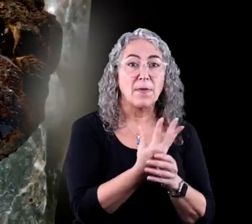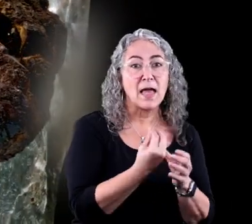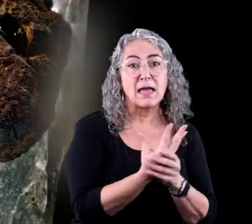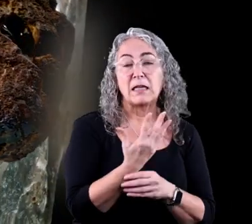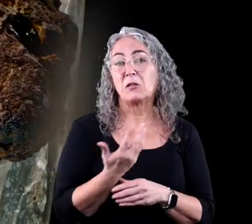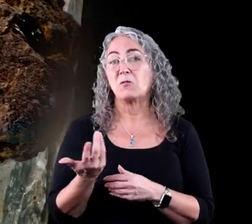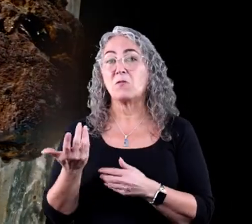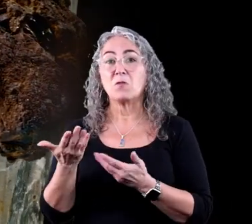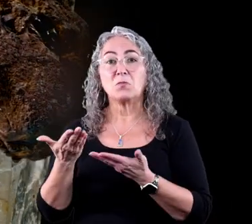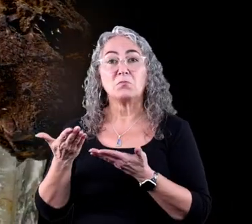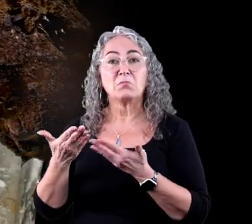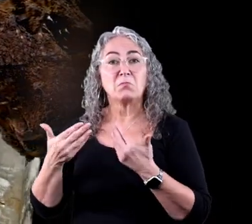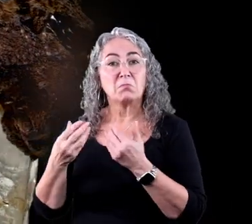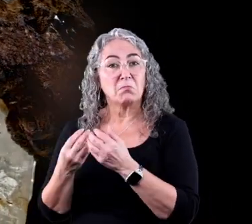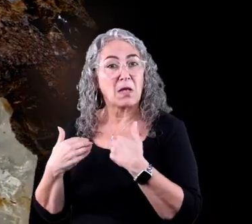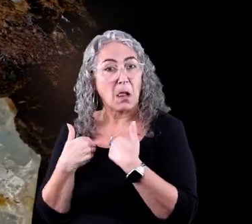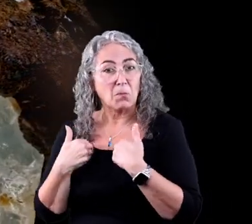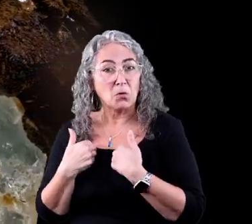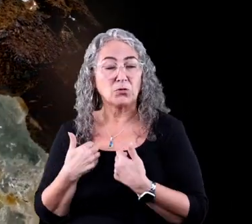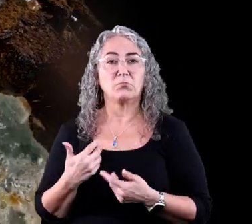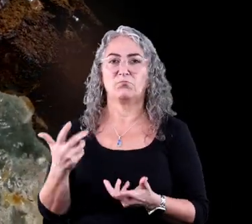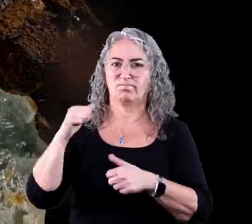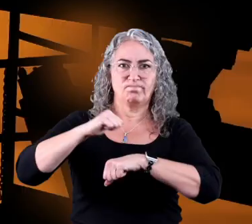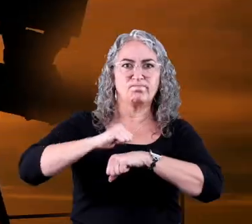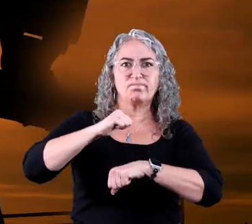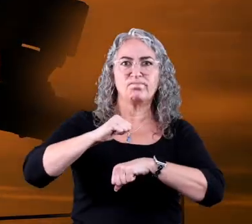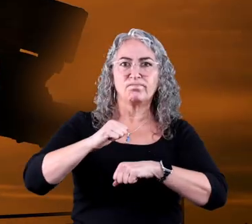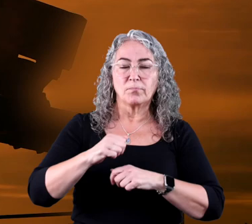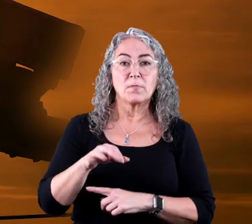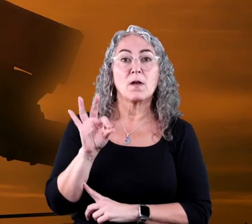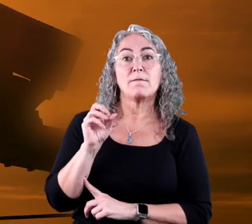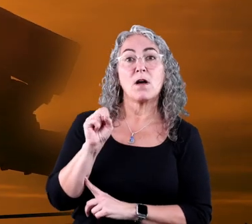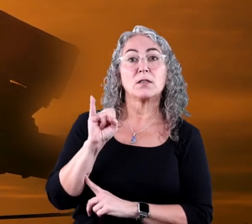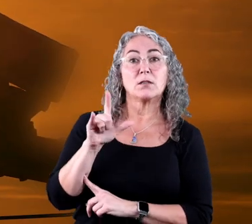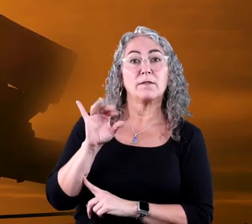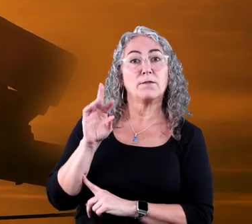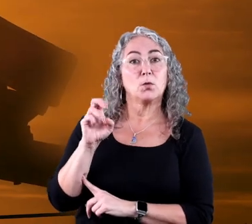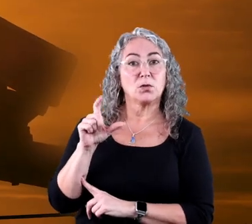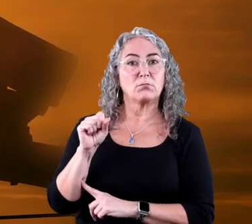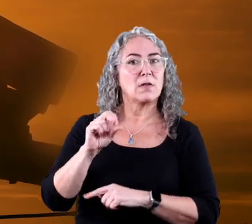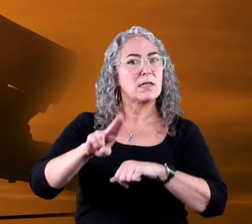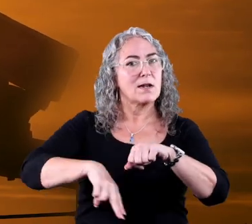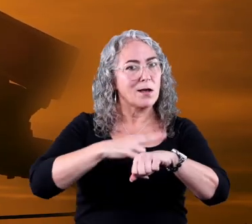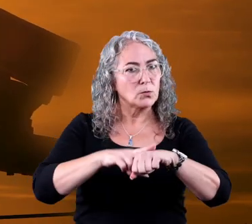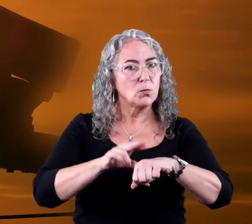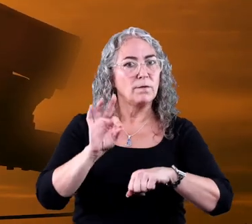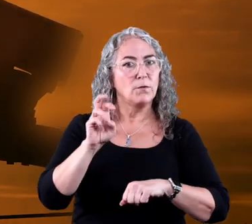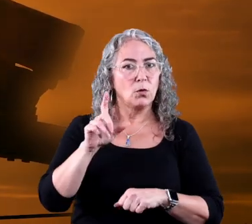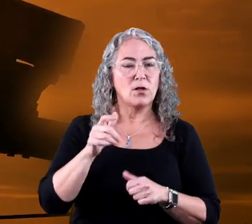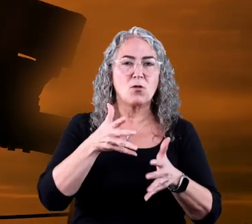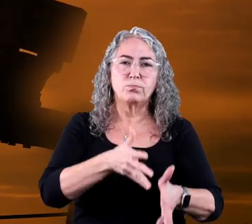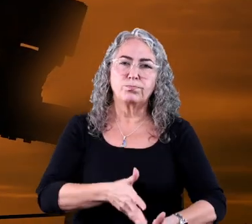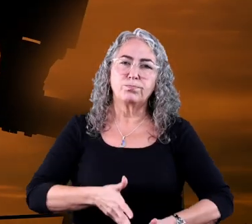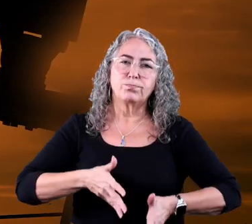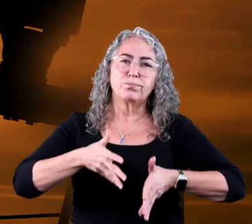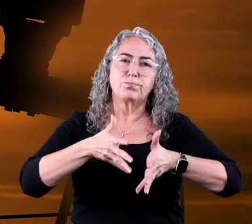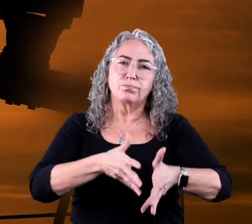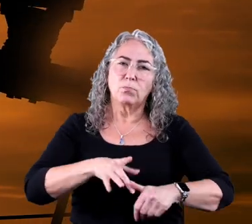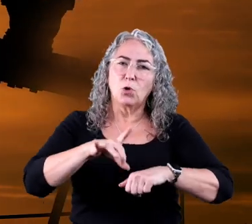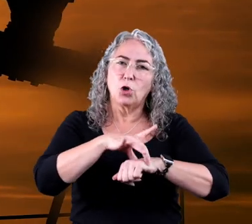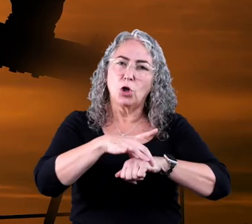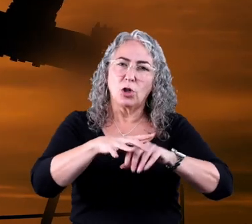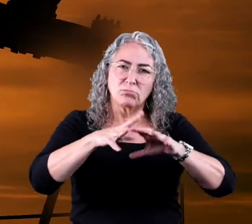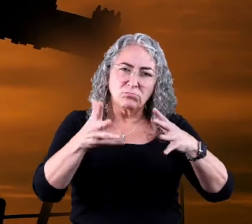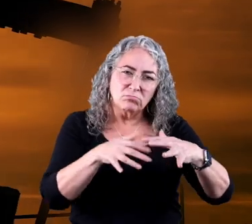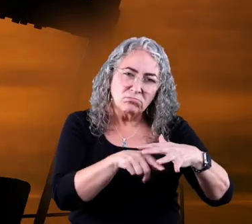or animal that has been preserved in a rock. Well, fossil fuels are natural fuels formed in the earth from dead